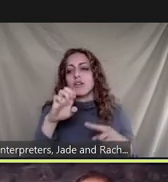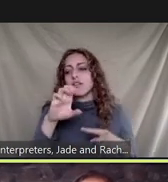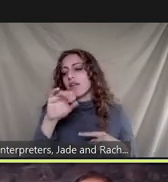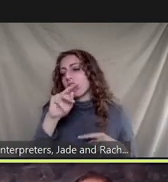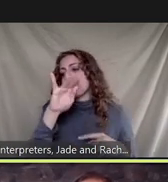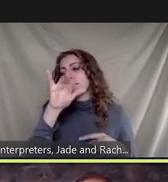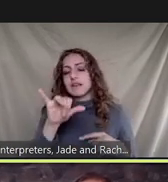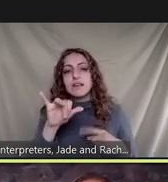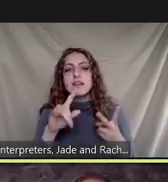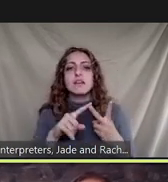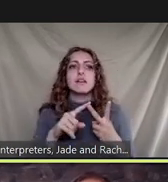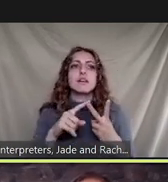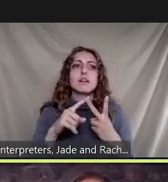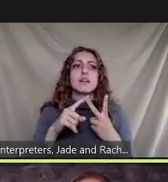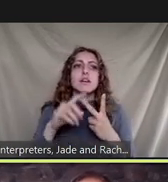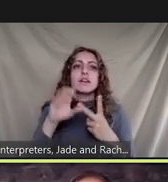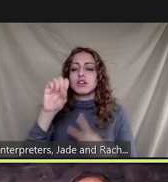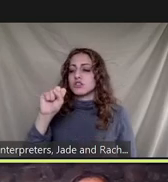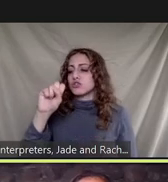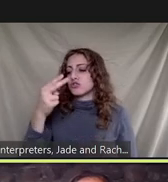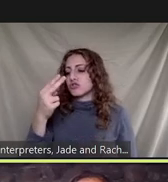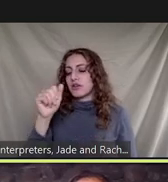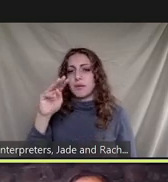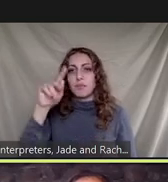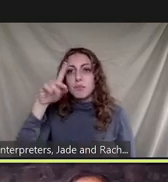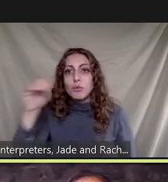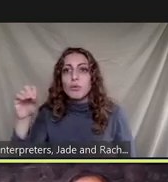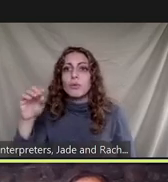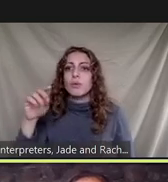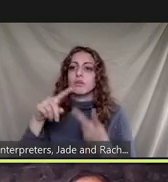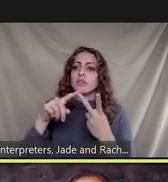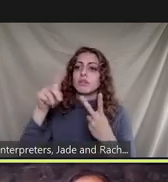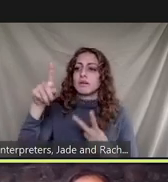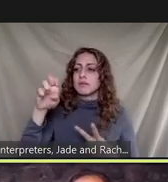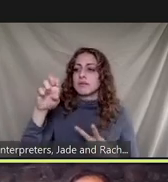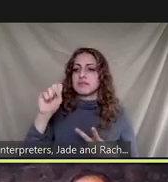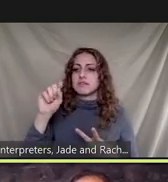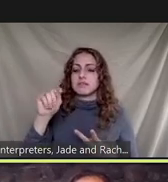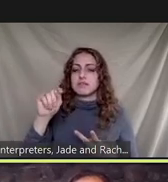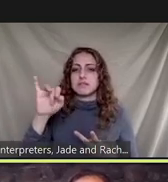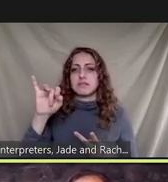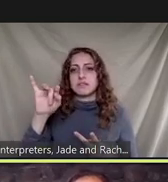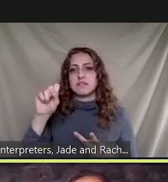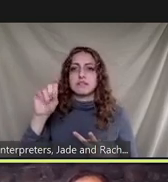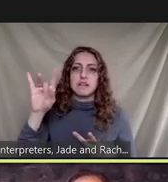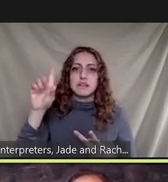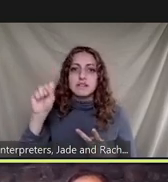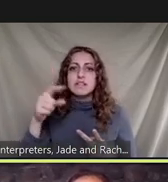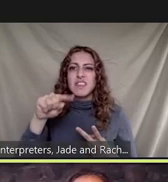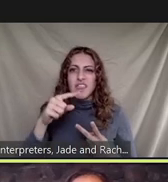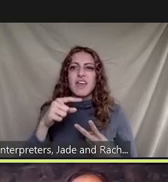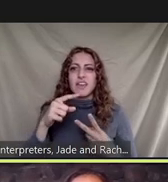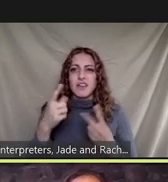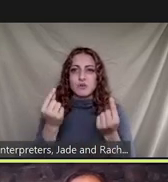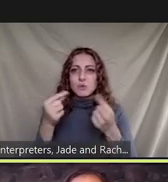these things are distributed in the environment and are intended to be so and so we actually want to think whether